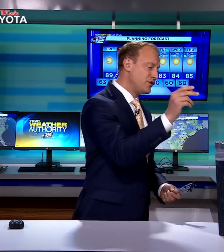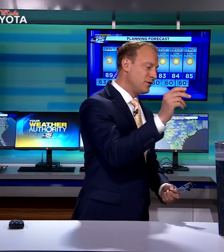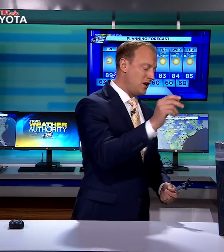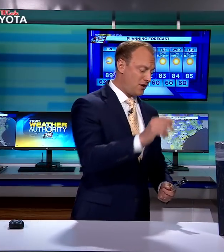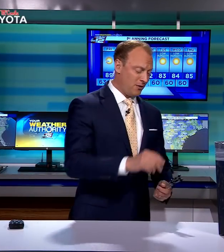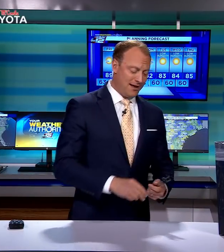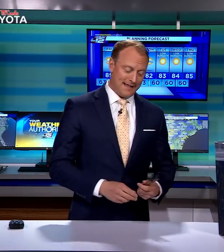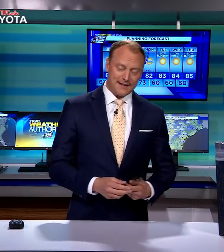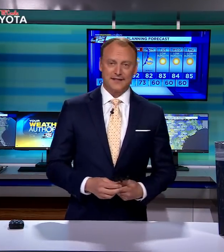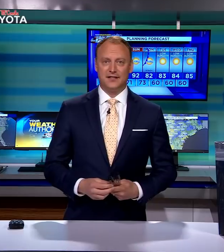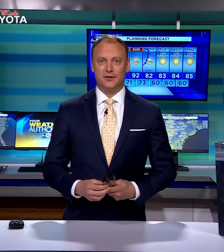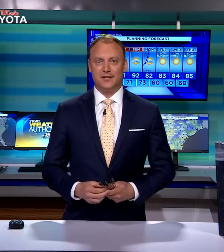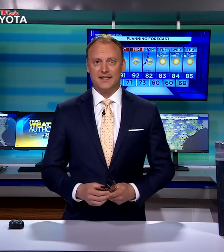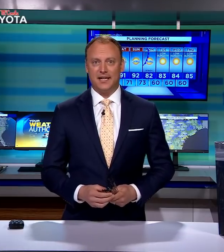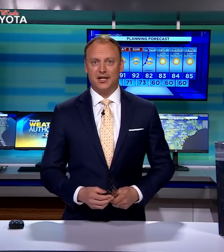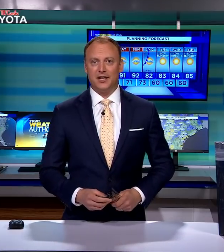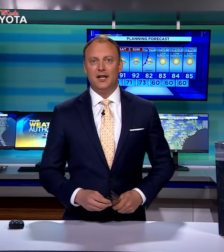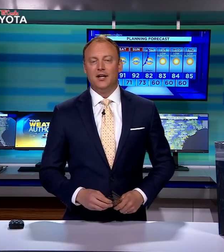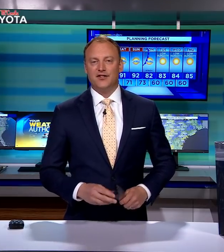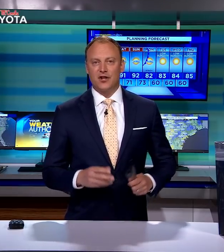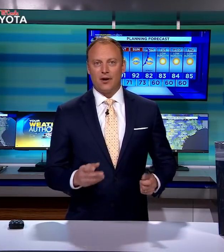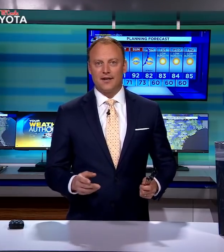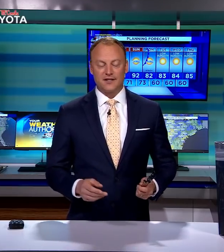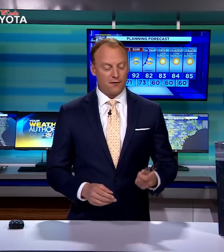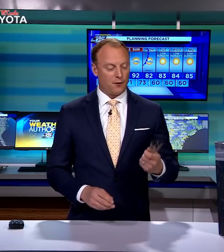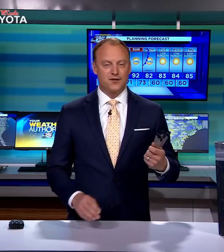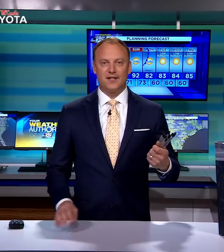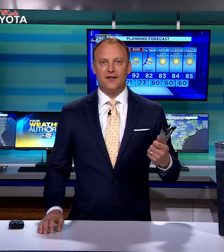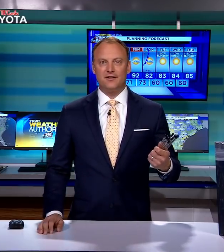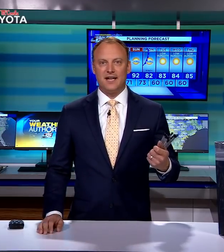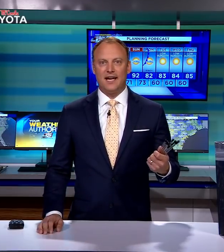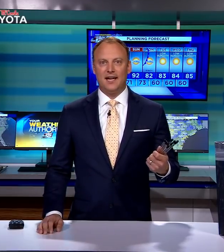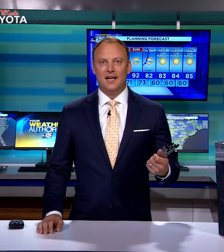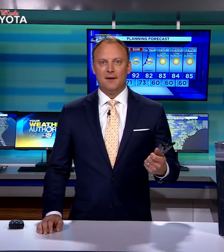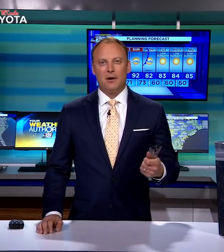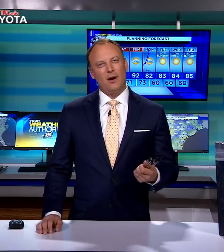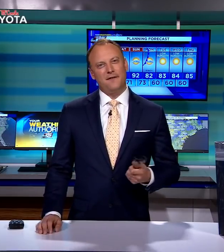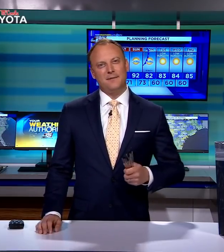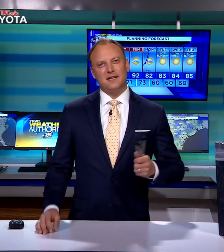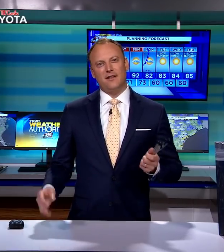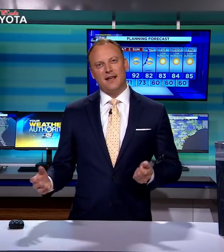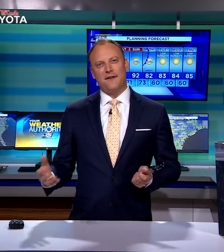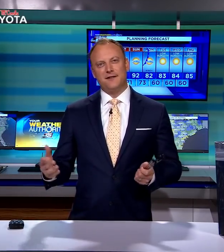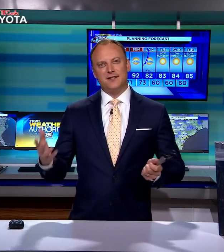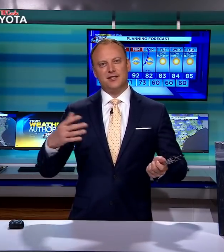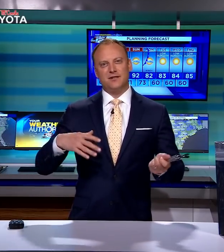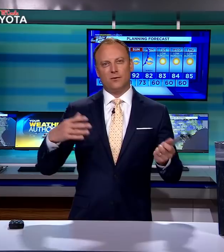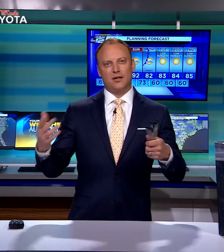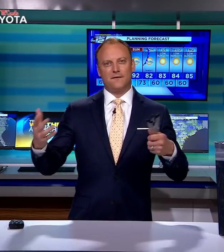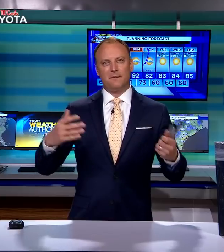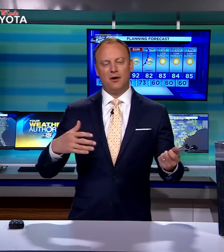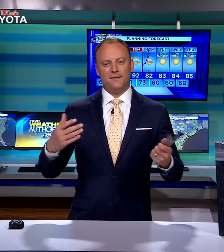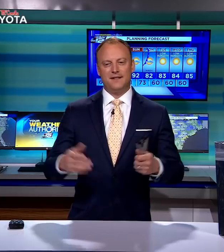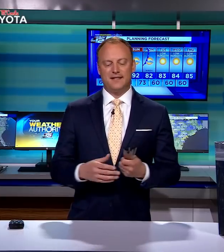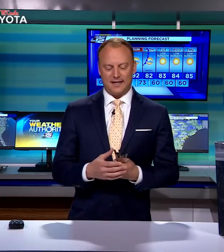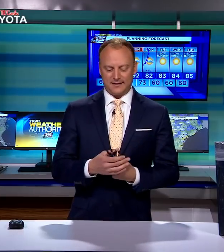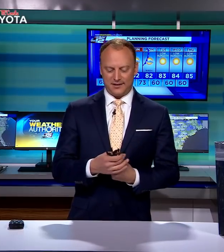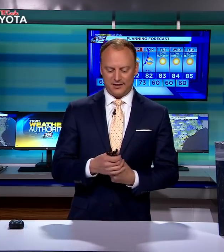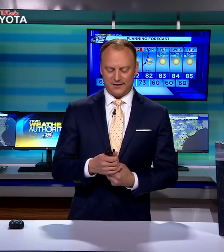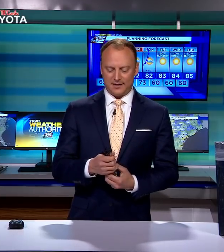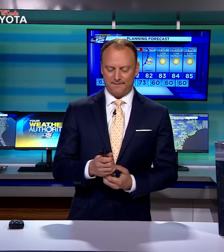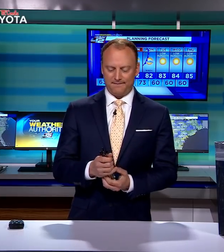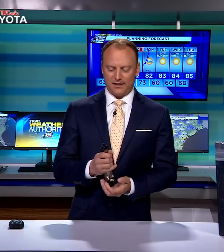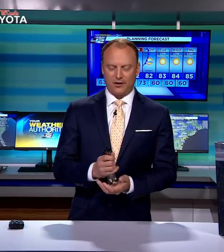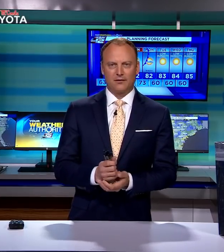resolution's too low. That doesn't do us any good. So on and so forth. So the other day, my wife comes out of the office because she's working from home these